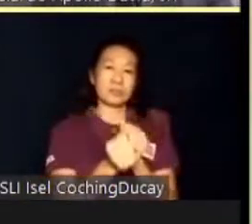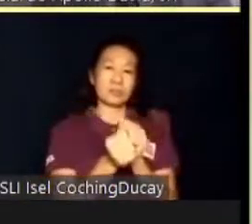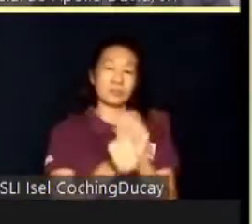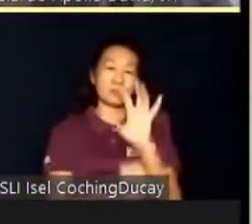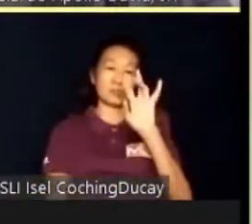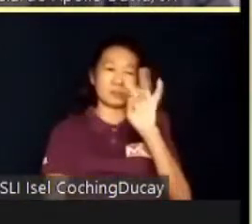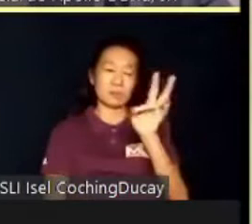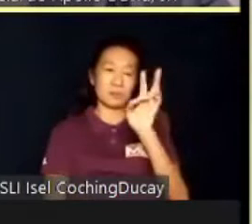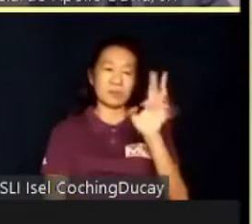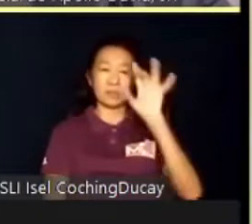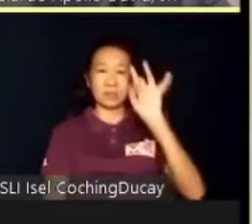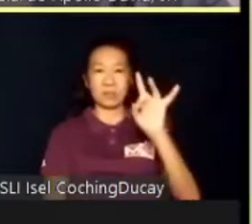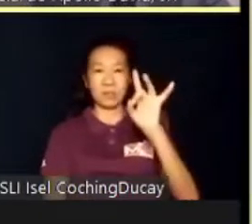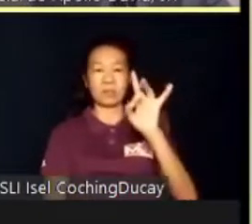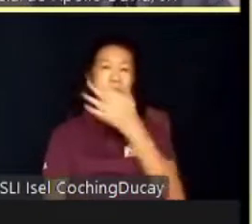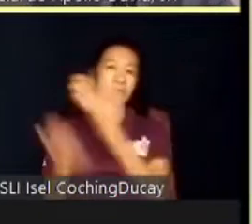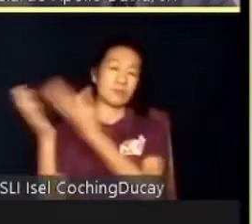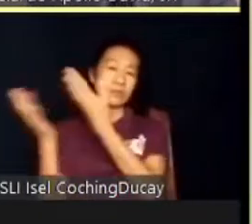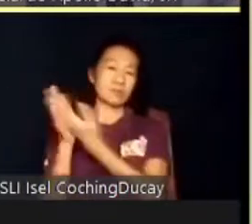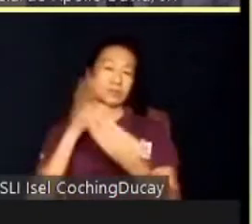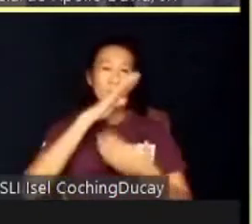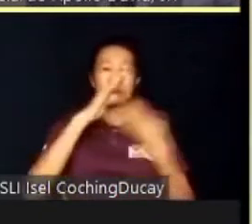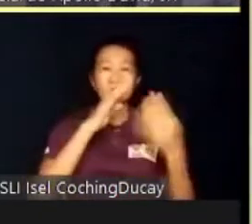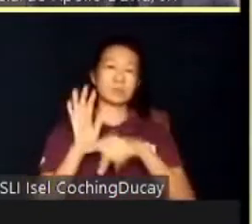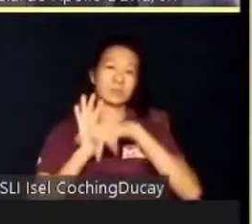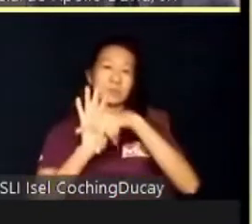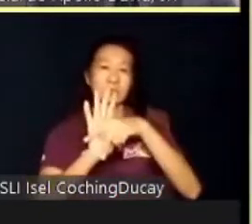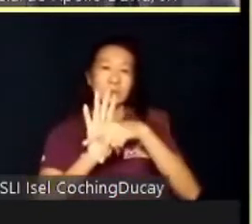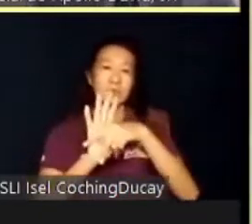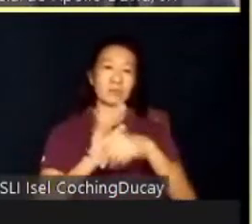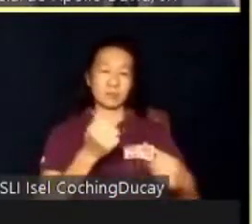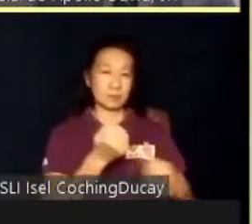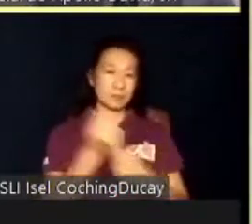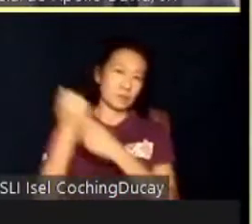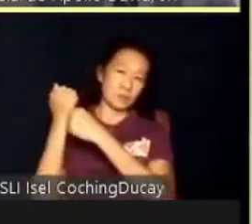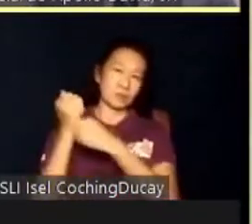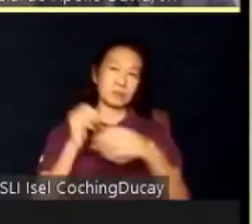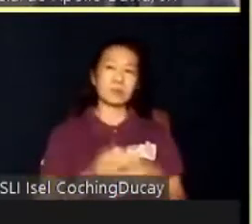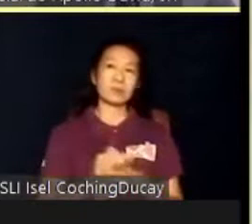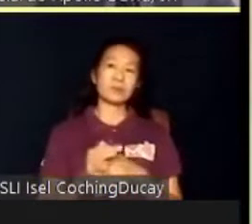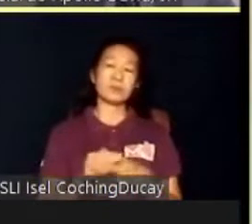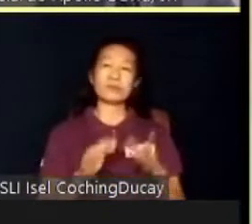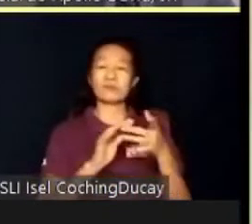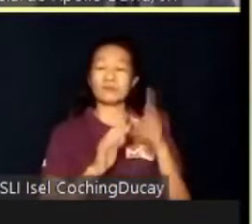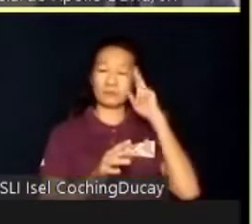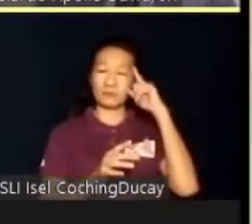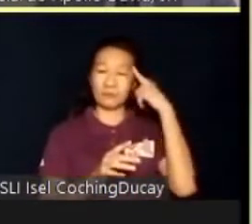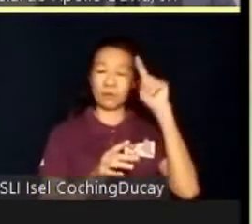evidence-based PowerPoint presentations with supplemental links to sites and videos.